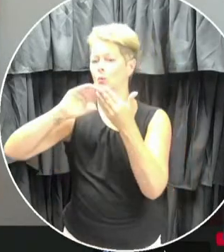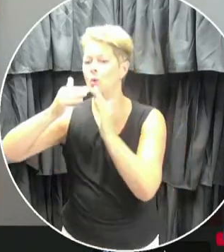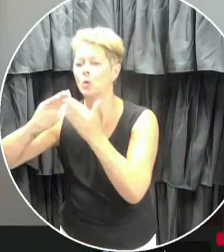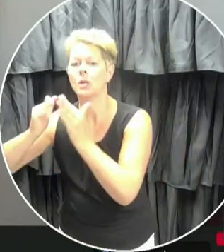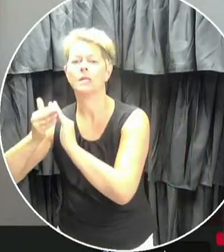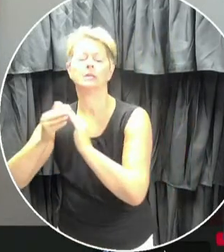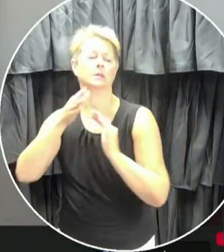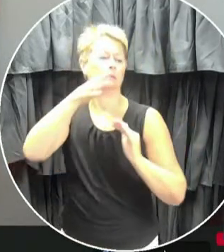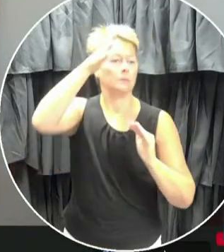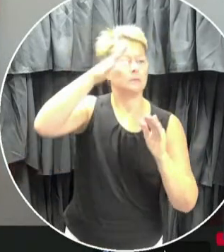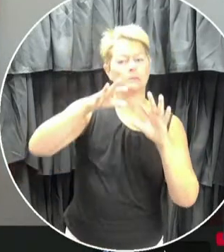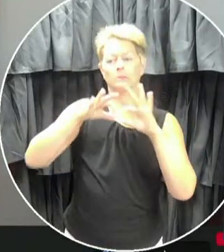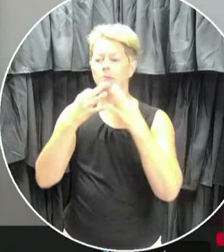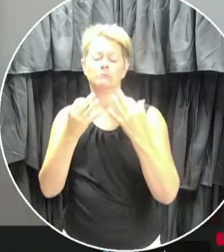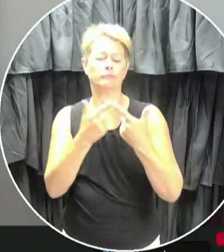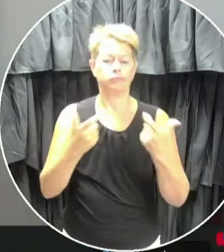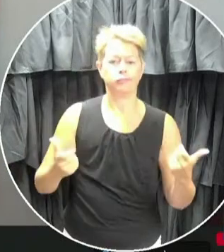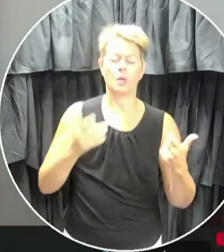you know, work together.